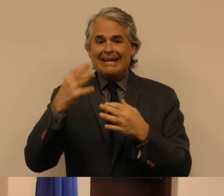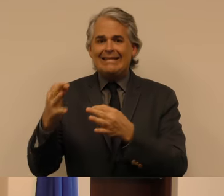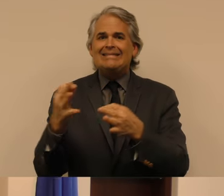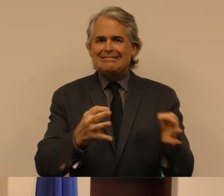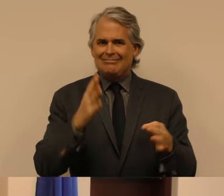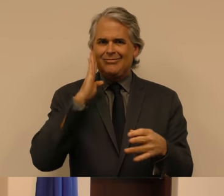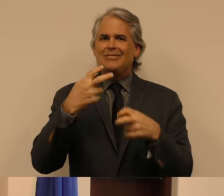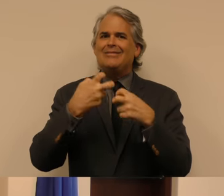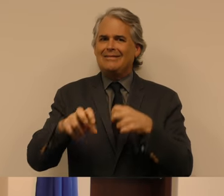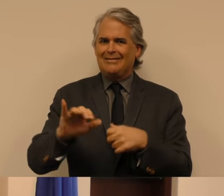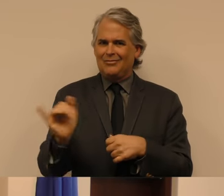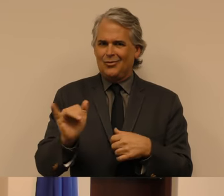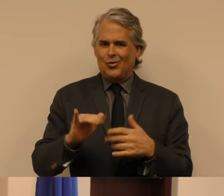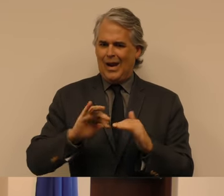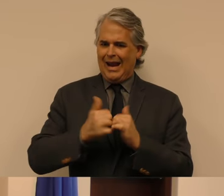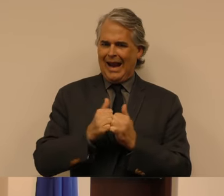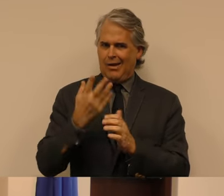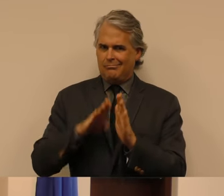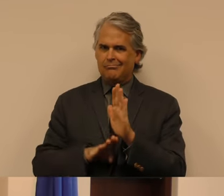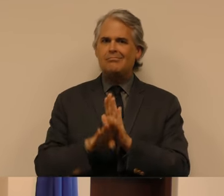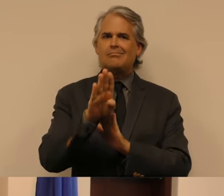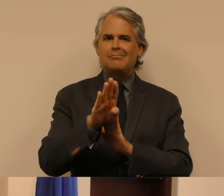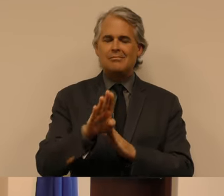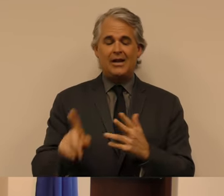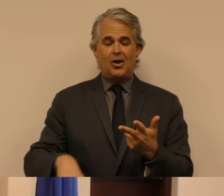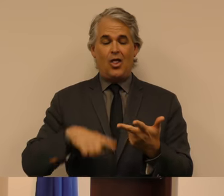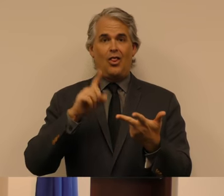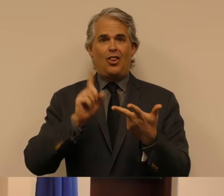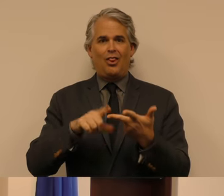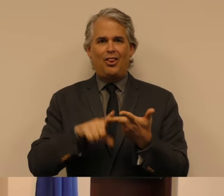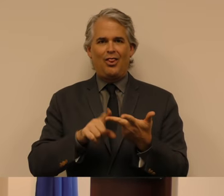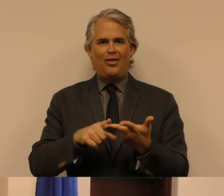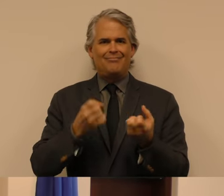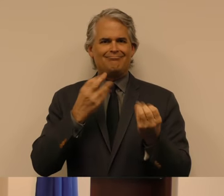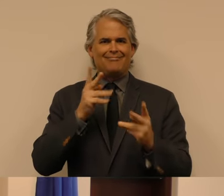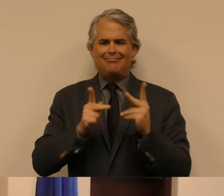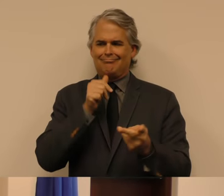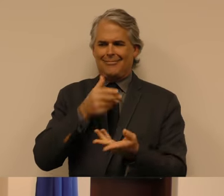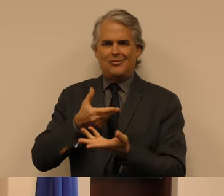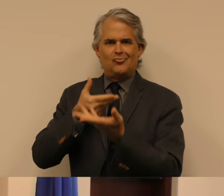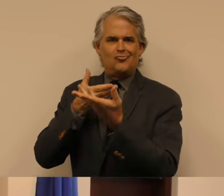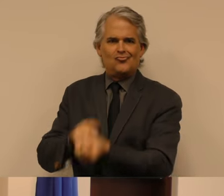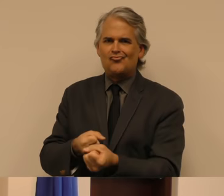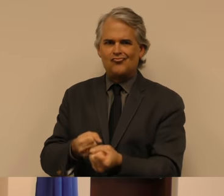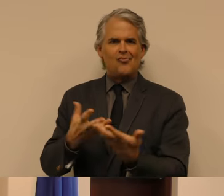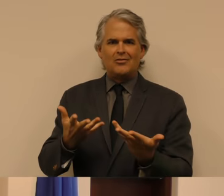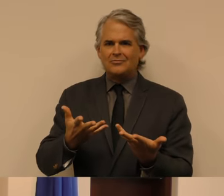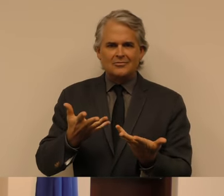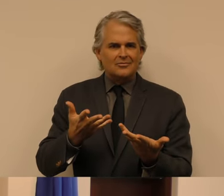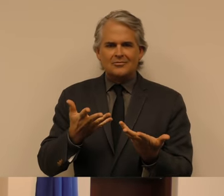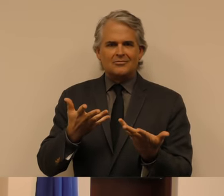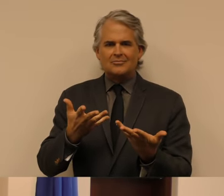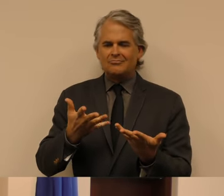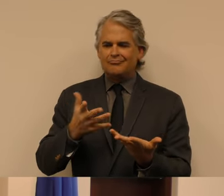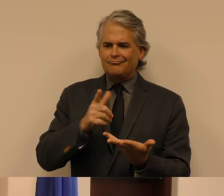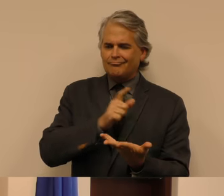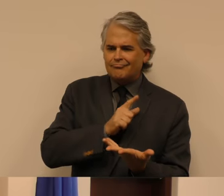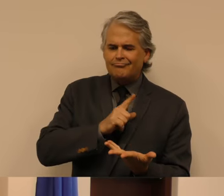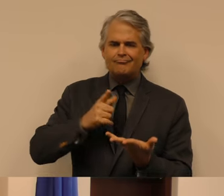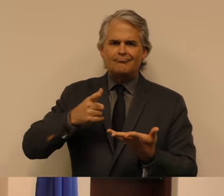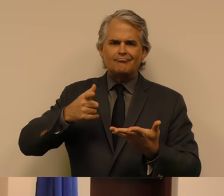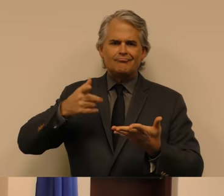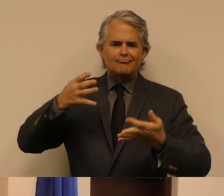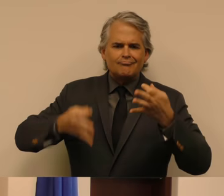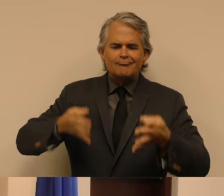And lastly, we are facing a crisis of faith in our criminal and social justice systems. It is safe to say that we have never